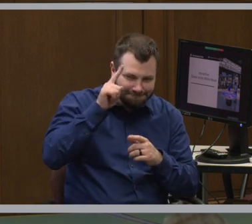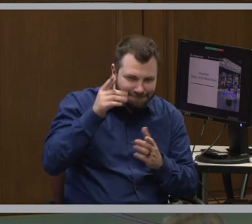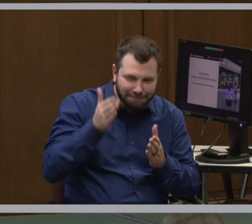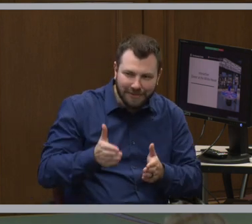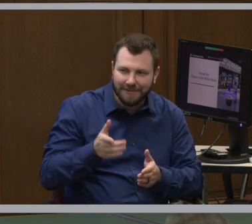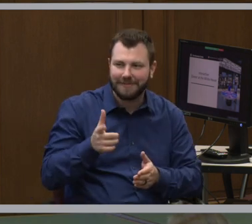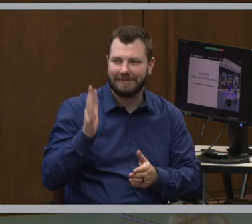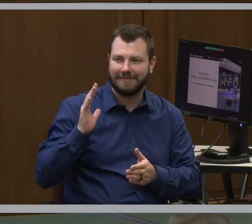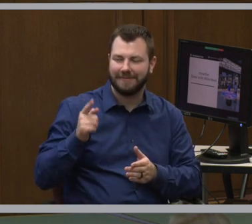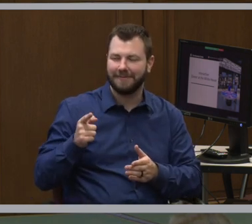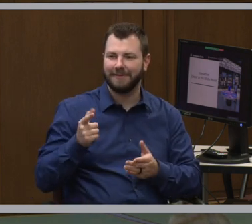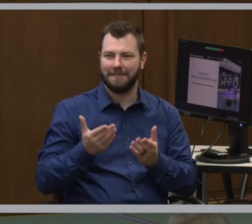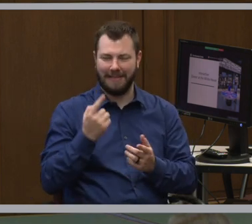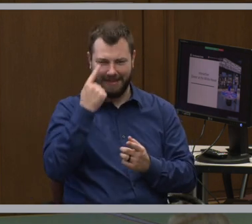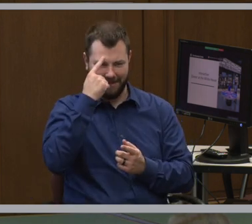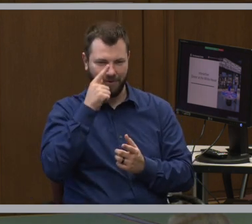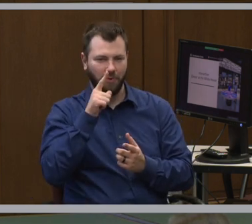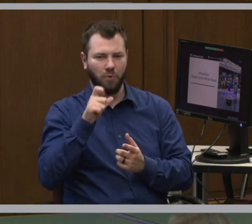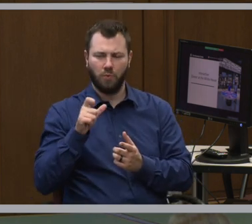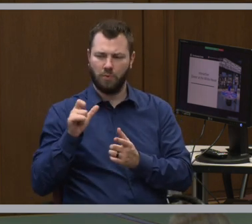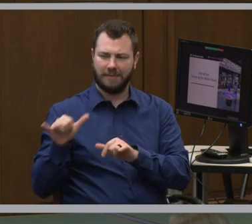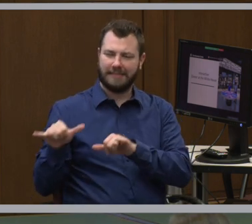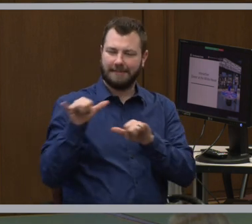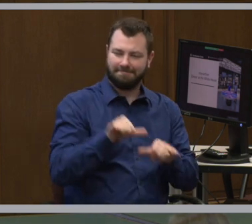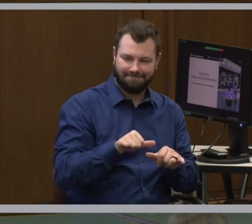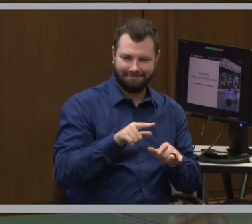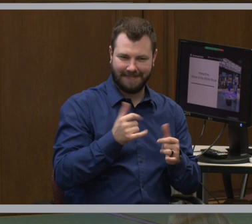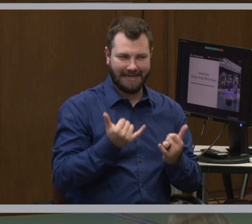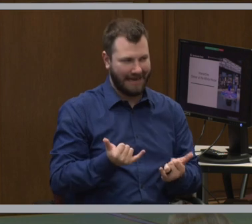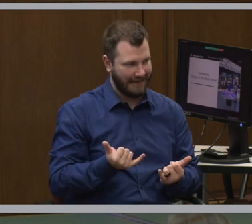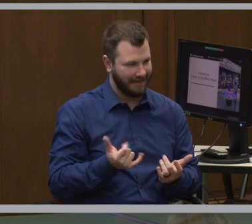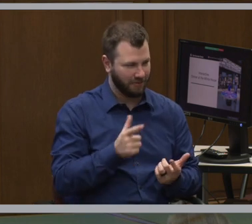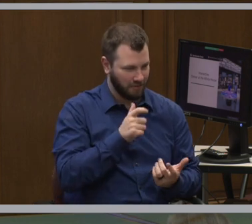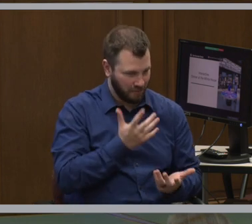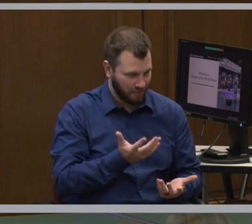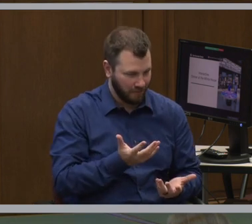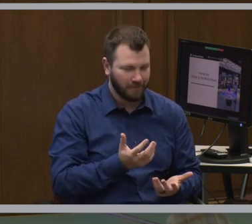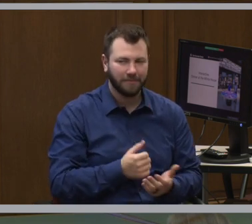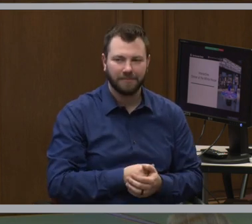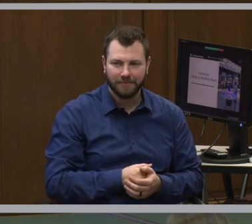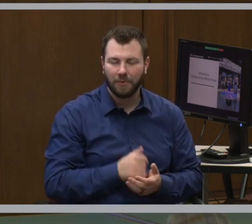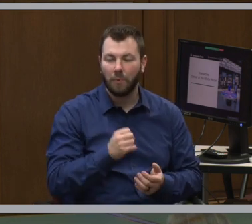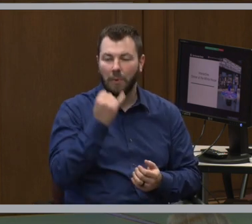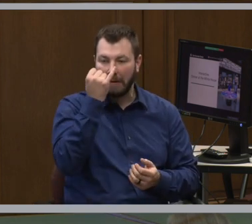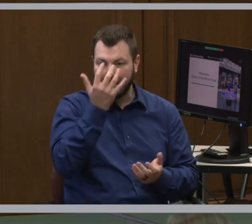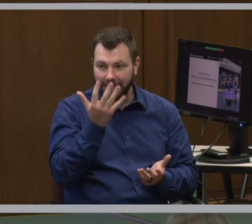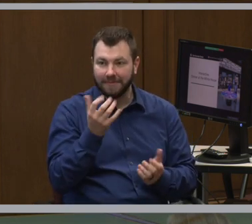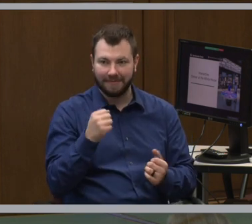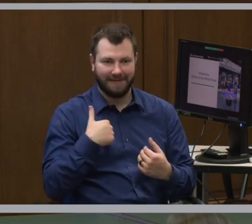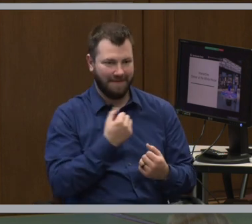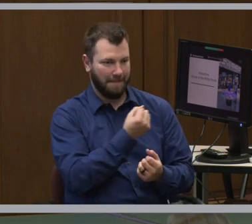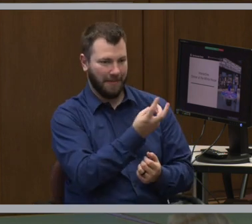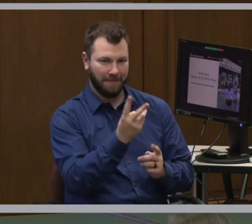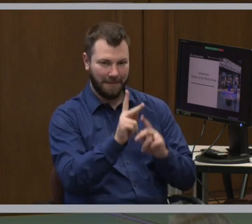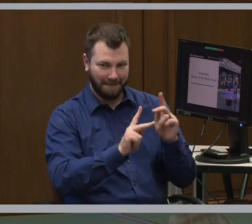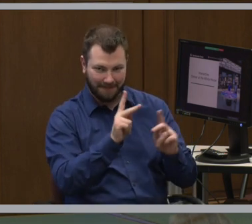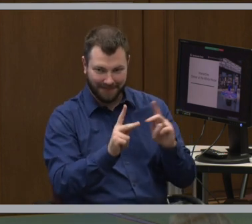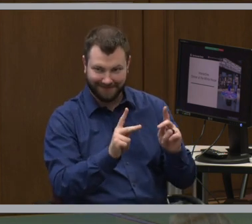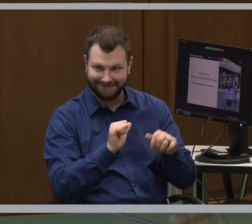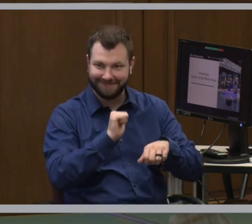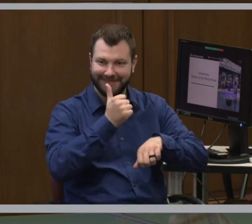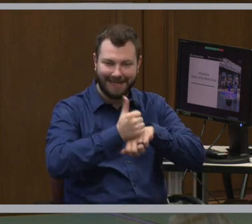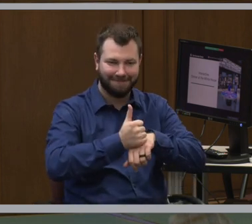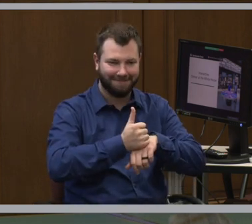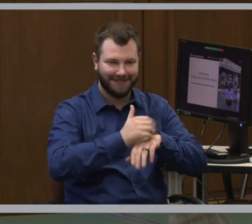who might be some contemporaries today? And the idea is that you can have multiple people. It's set up like a